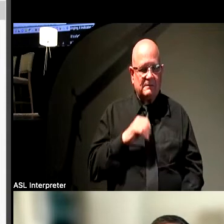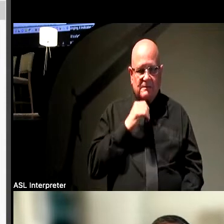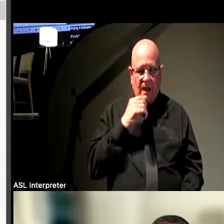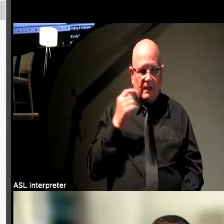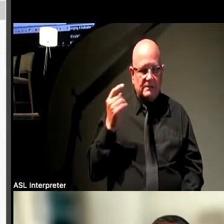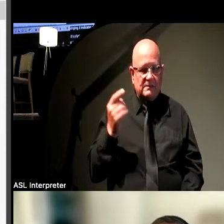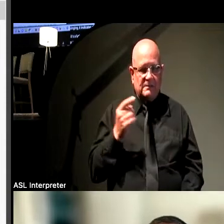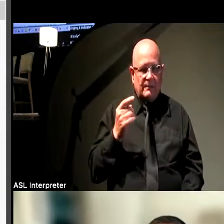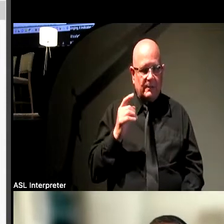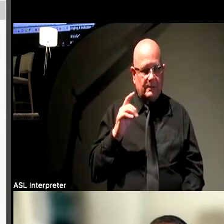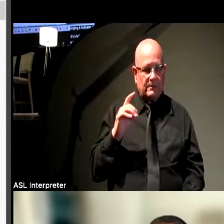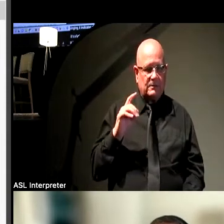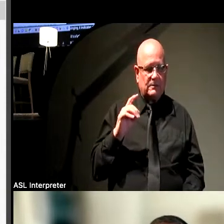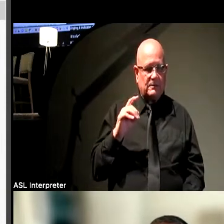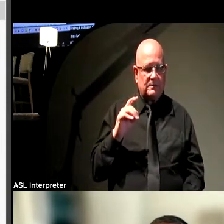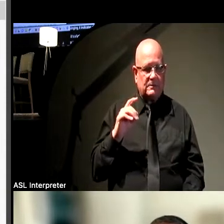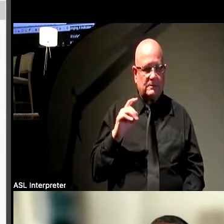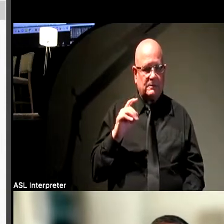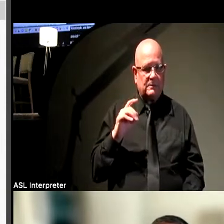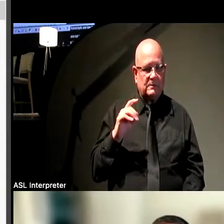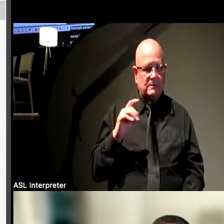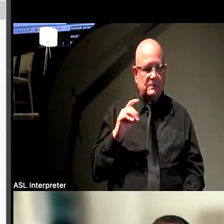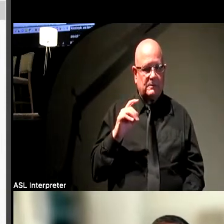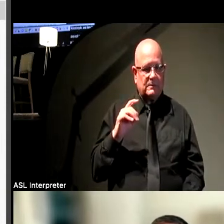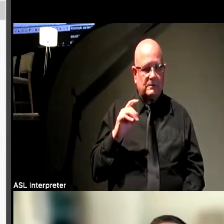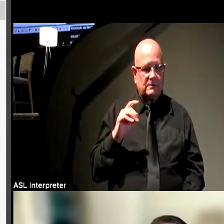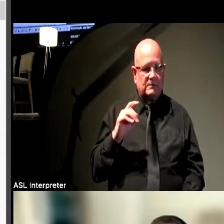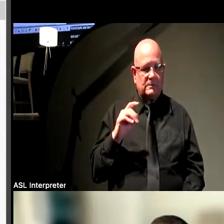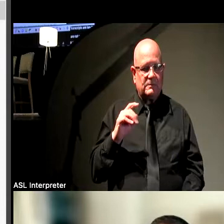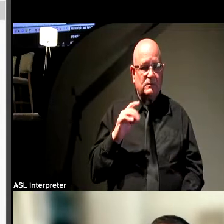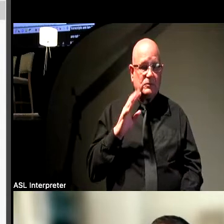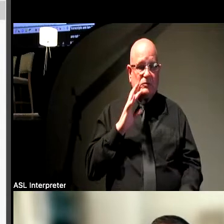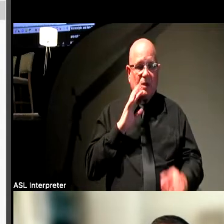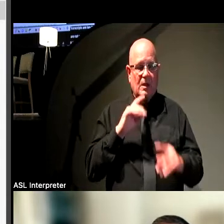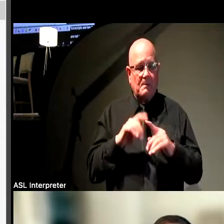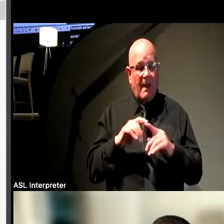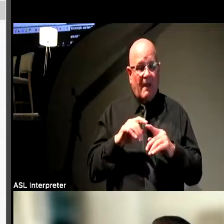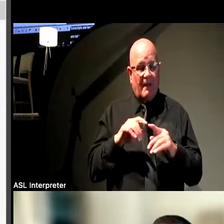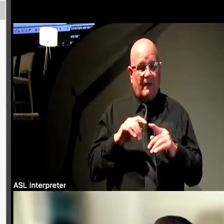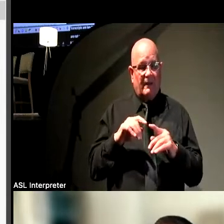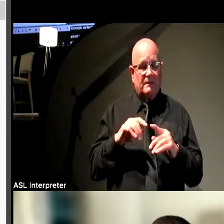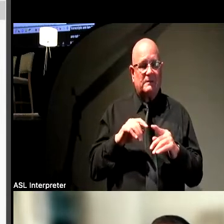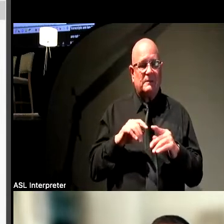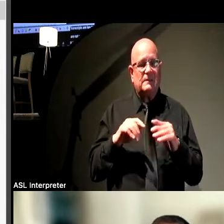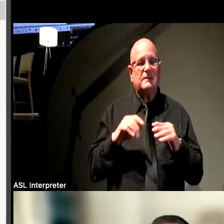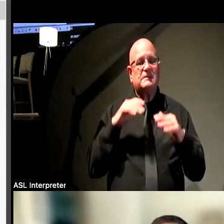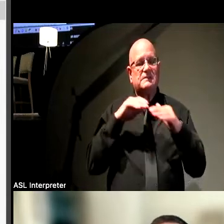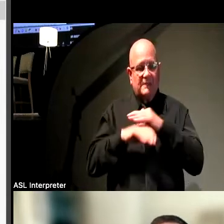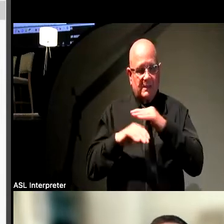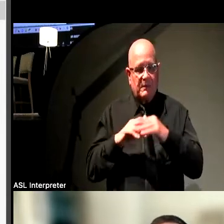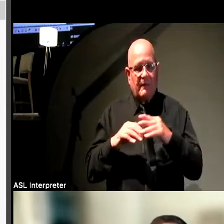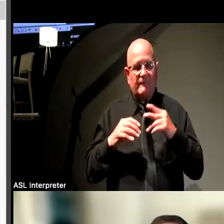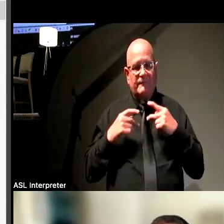an accommodation. That's the other point with accessibility that I should make. When we're talking about digital accessibility, as we do in the physical space,